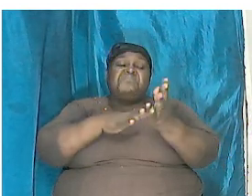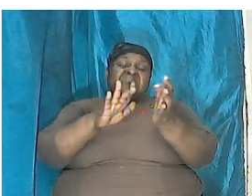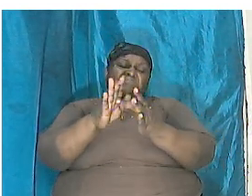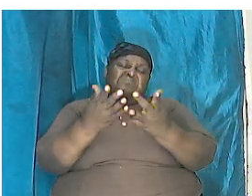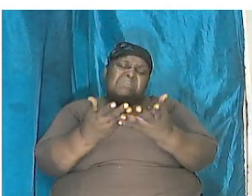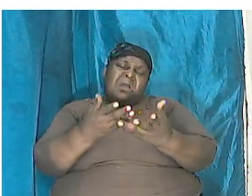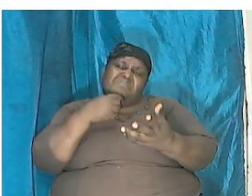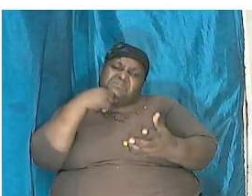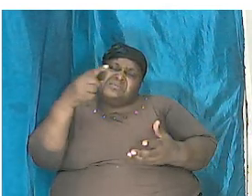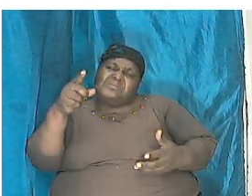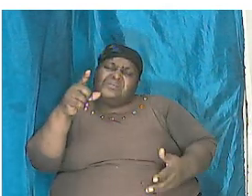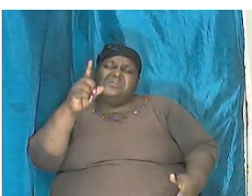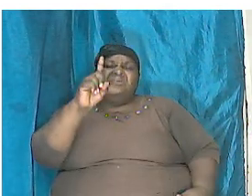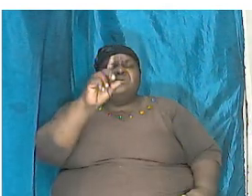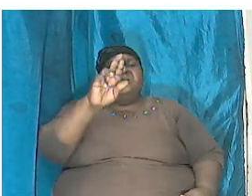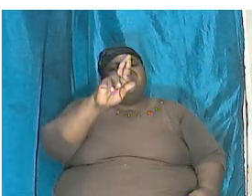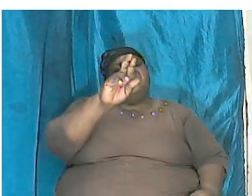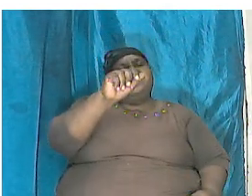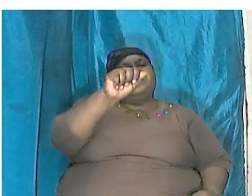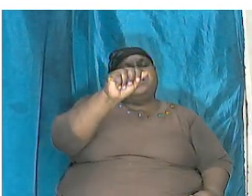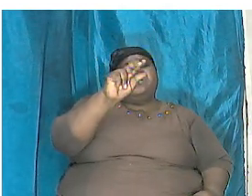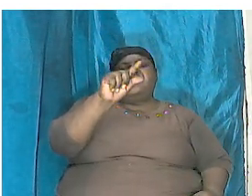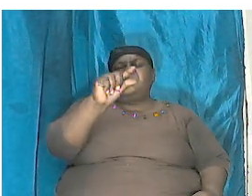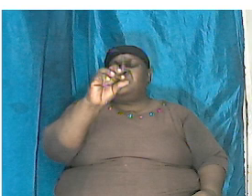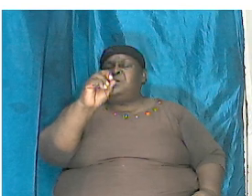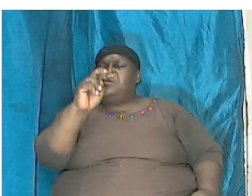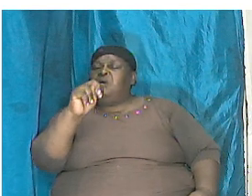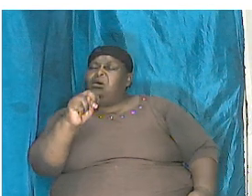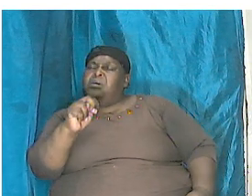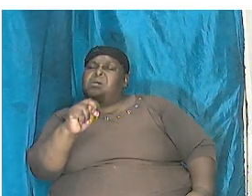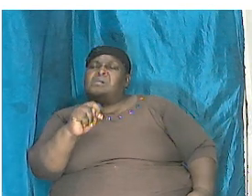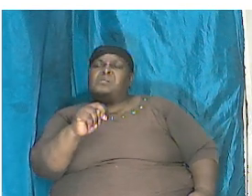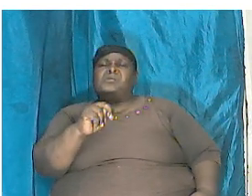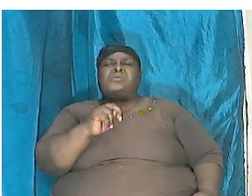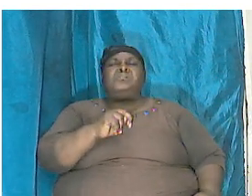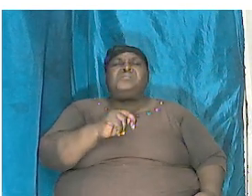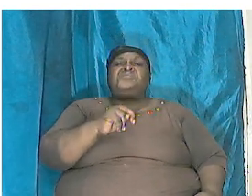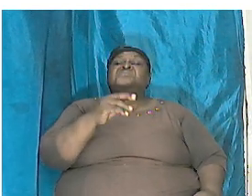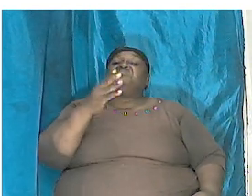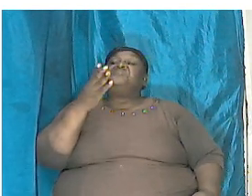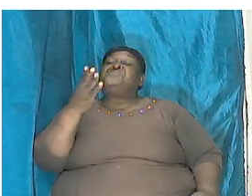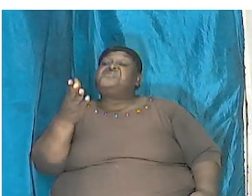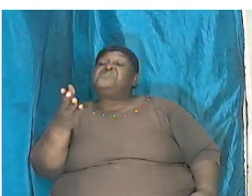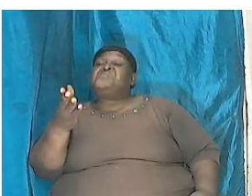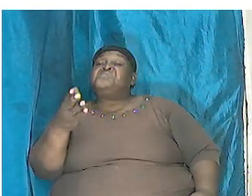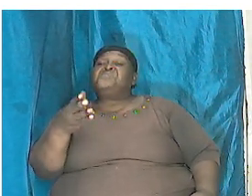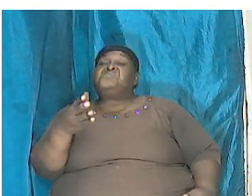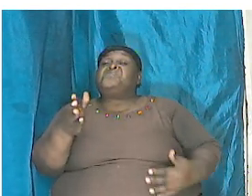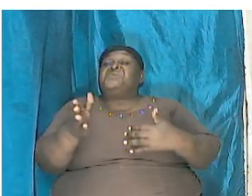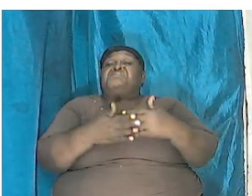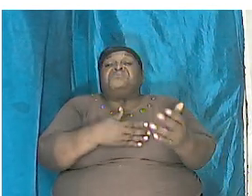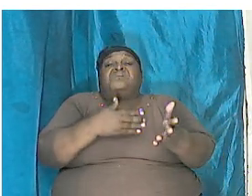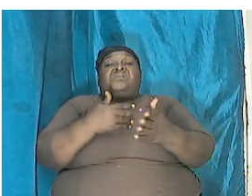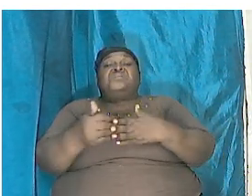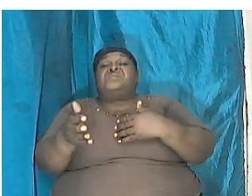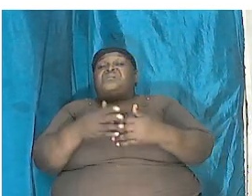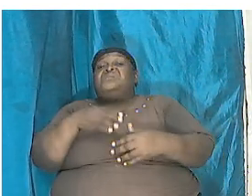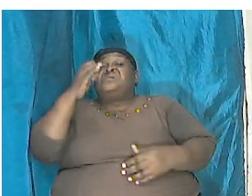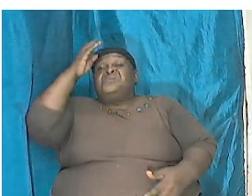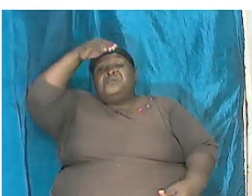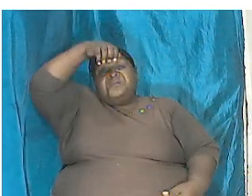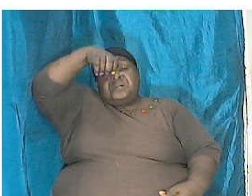dragons whatever the description whether it is the elephant